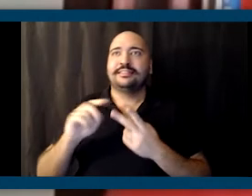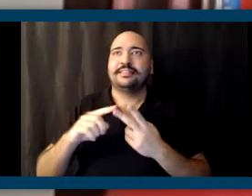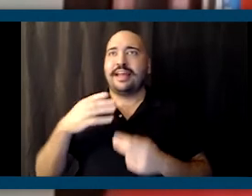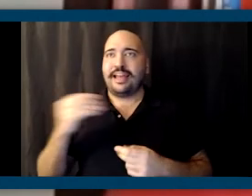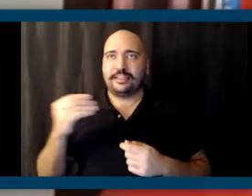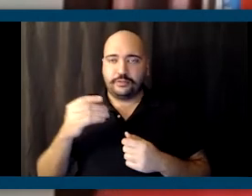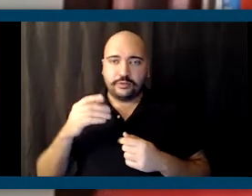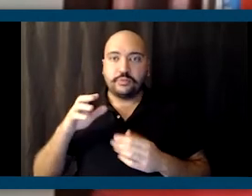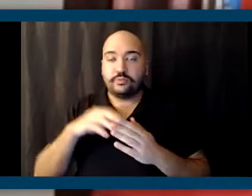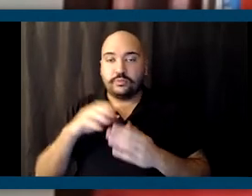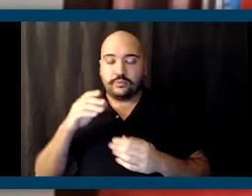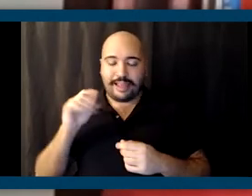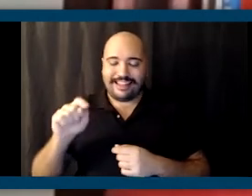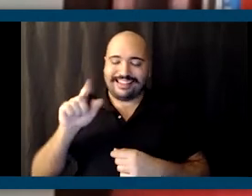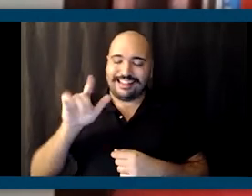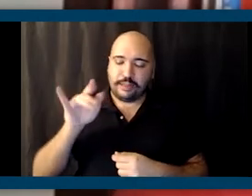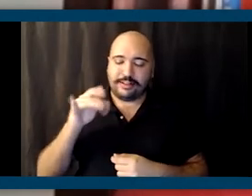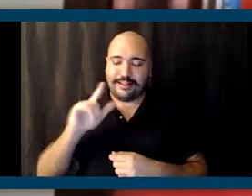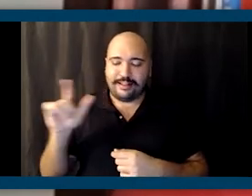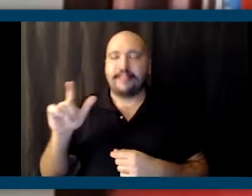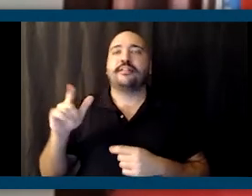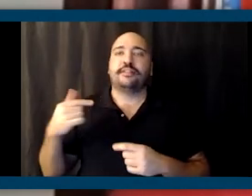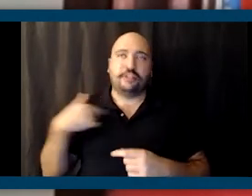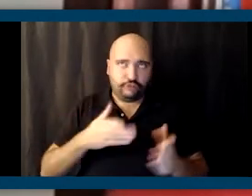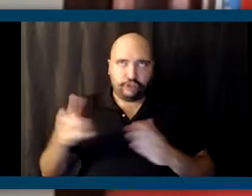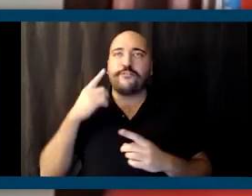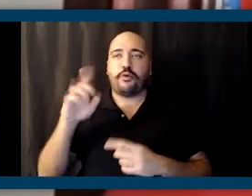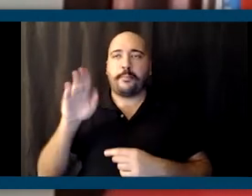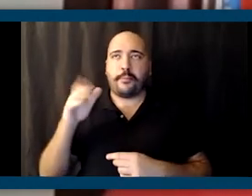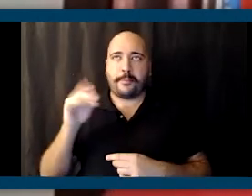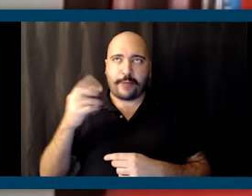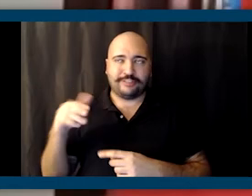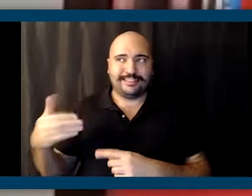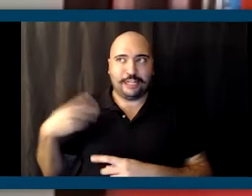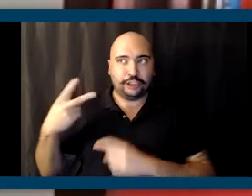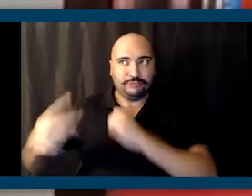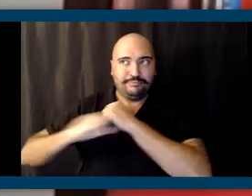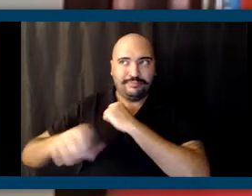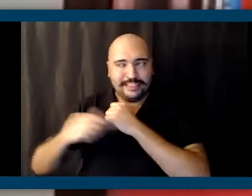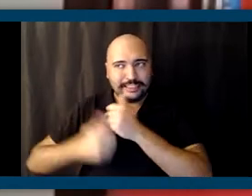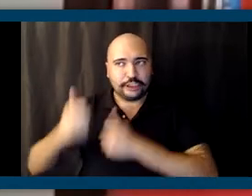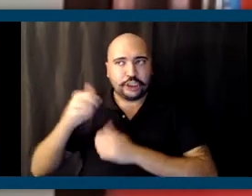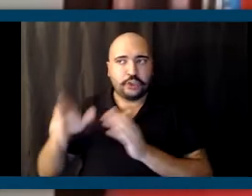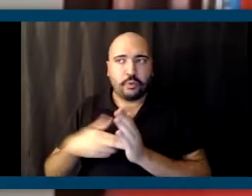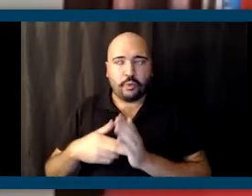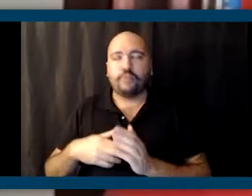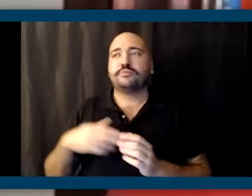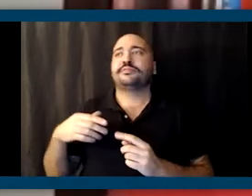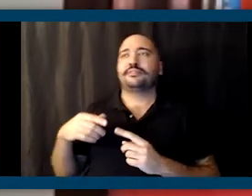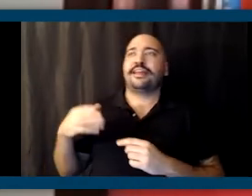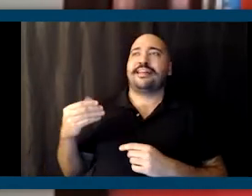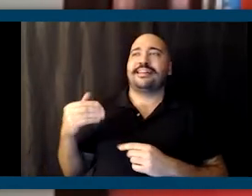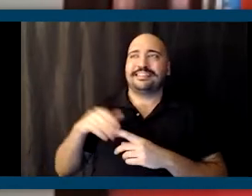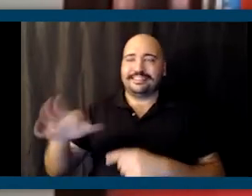He also worked for U.S. Senator Barbara Boxer in senior roles in her last two campaigns, as well as in her Senate office.